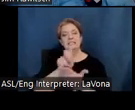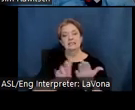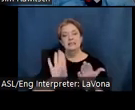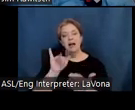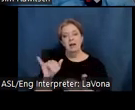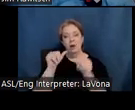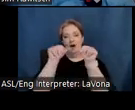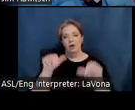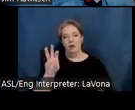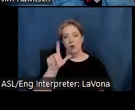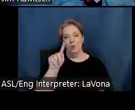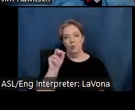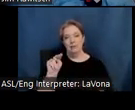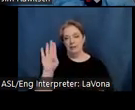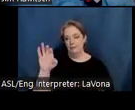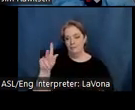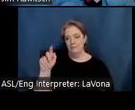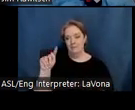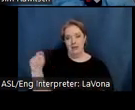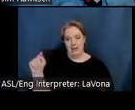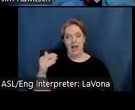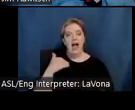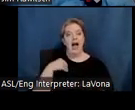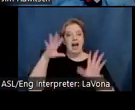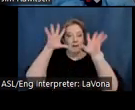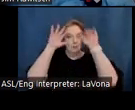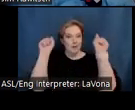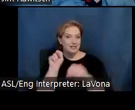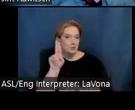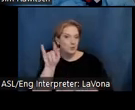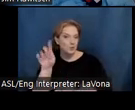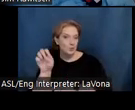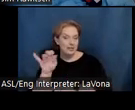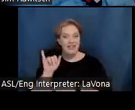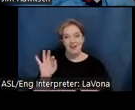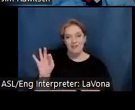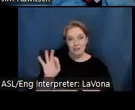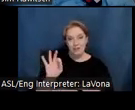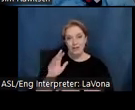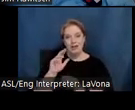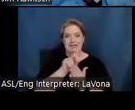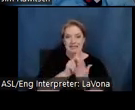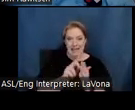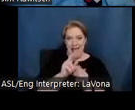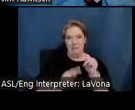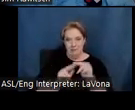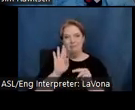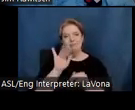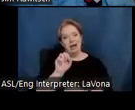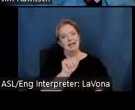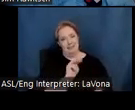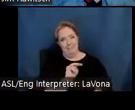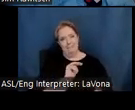the hotel had a presidential suite, furnished with furniture designed and built by Sam Maloof.